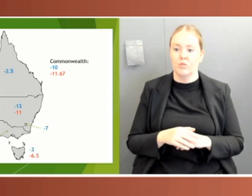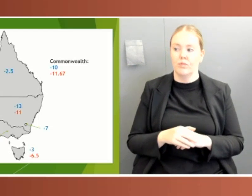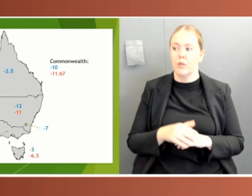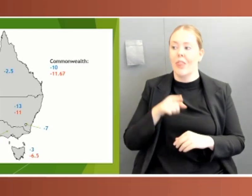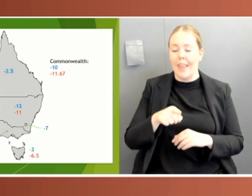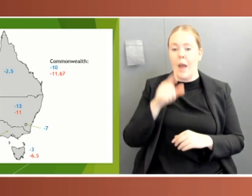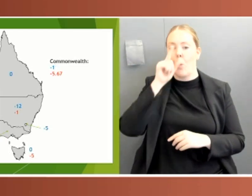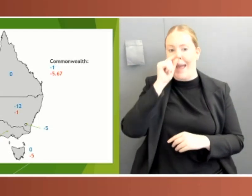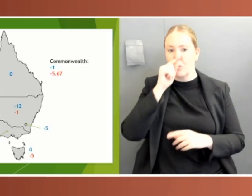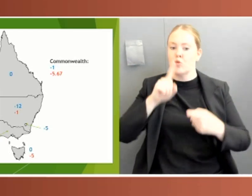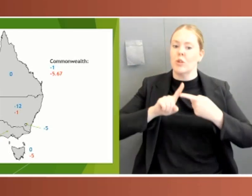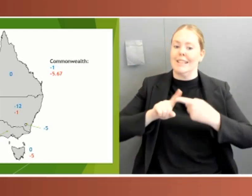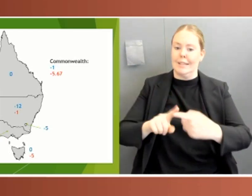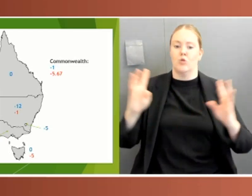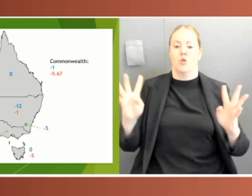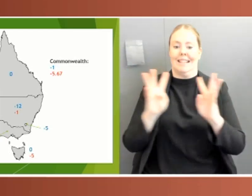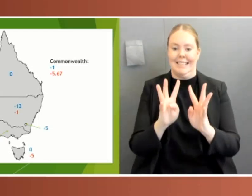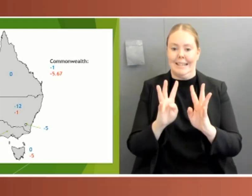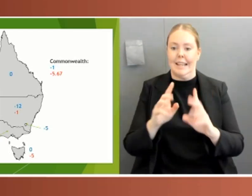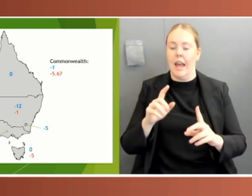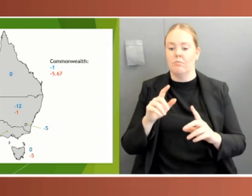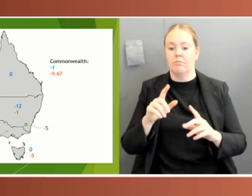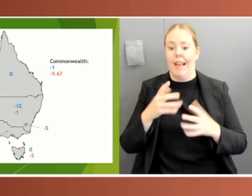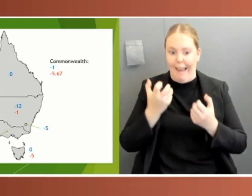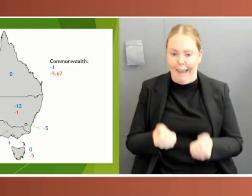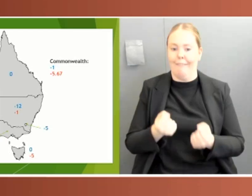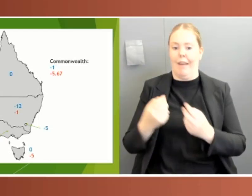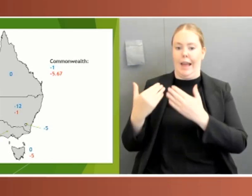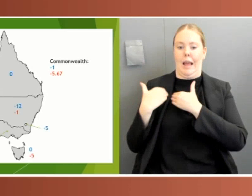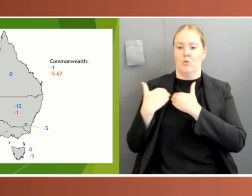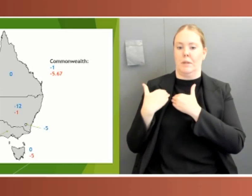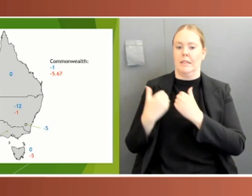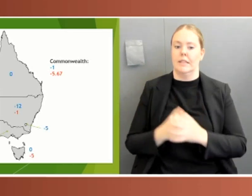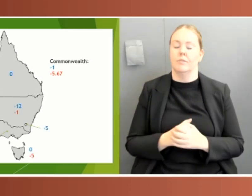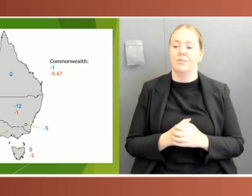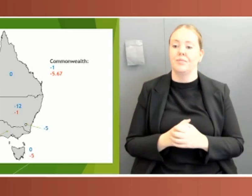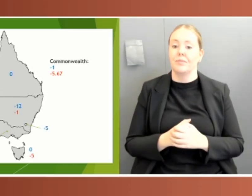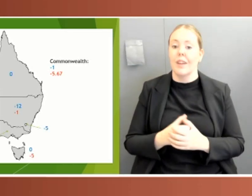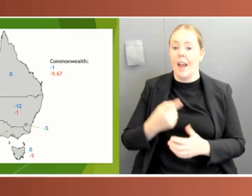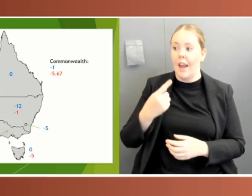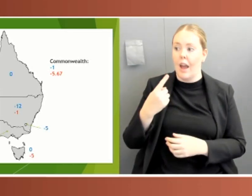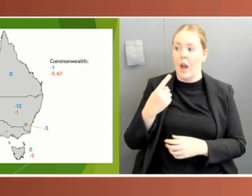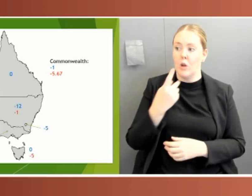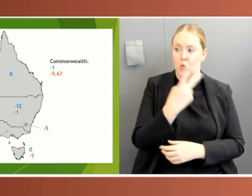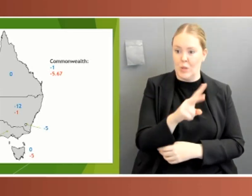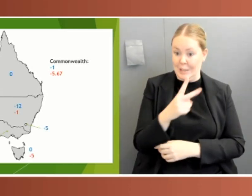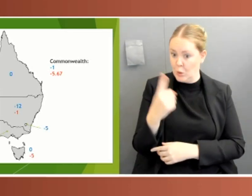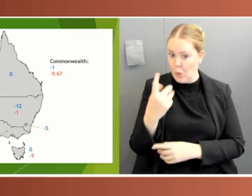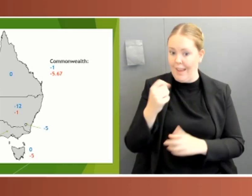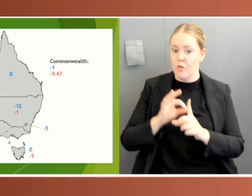situation was a little better in 2021, though you can see that some jurisdictions, notably New South Wales, again performed relatively poorly.